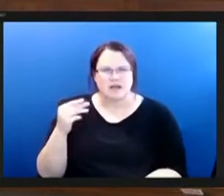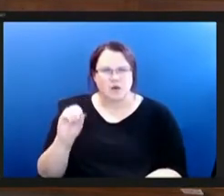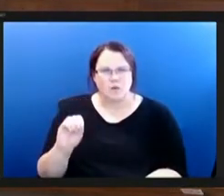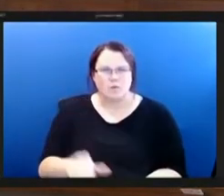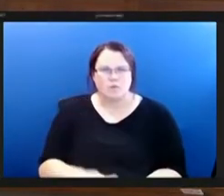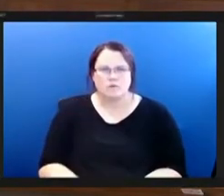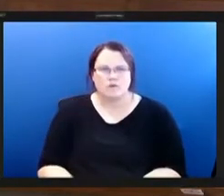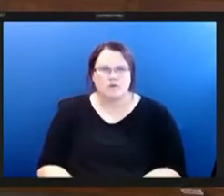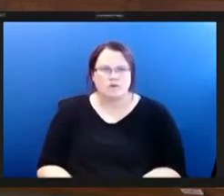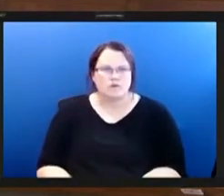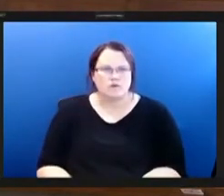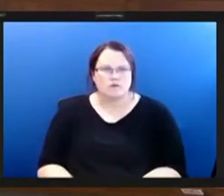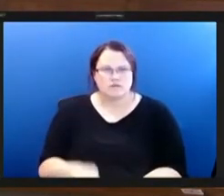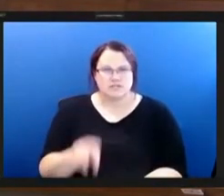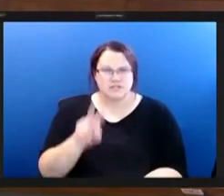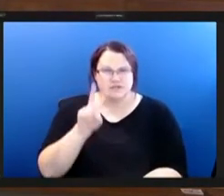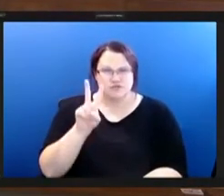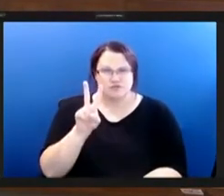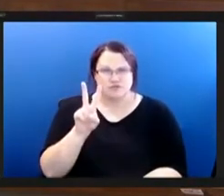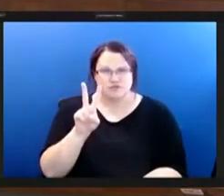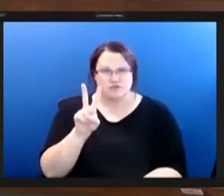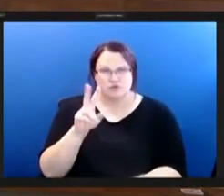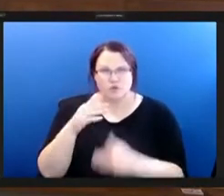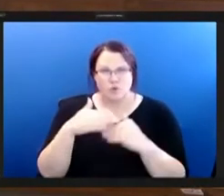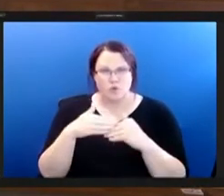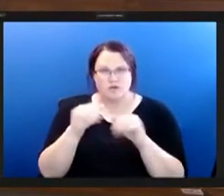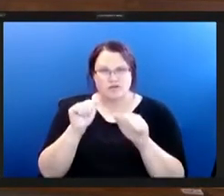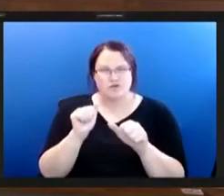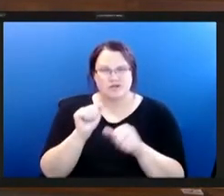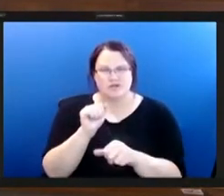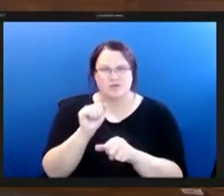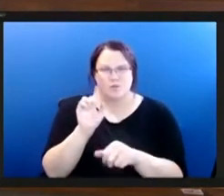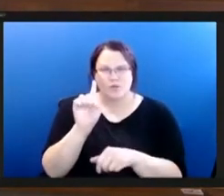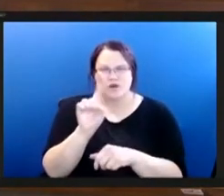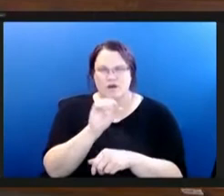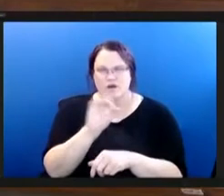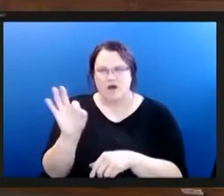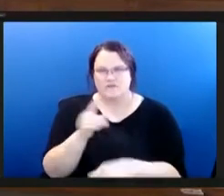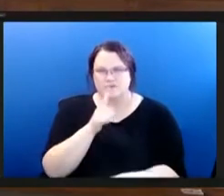do you have two devices if you have two devices on you can turn one off or mute one